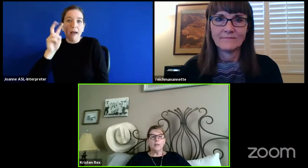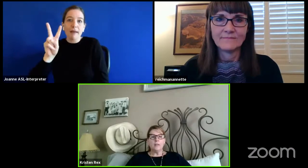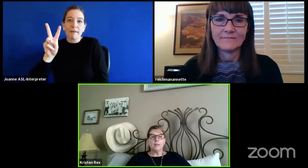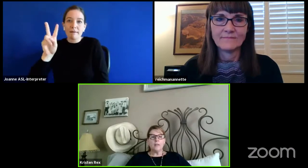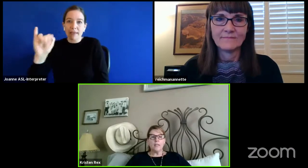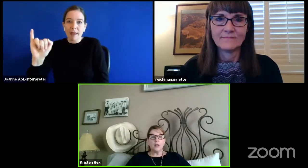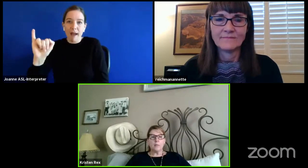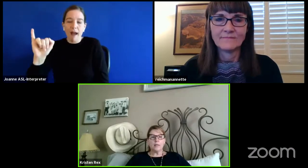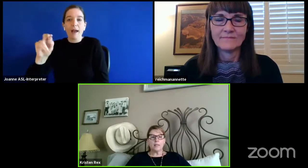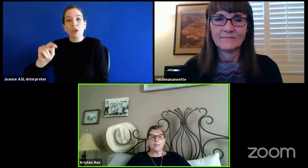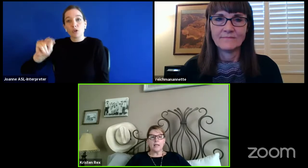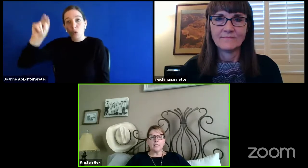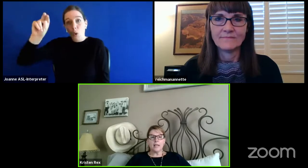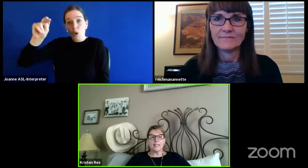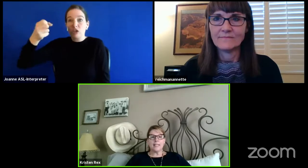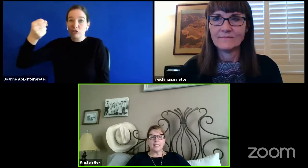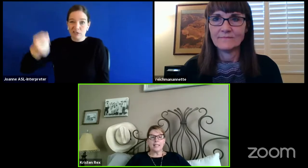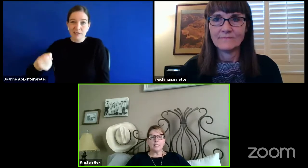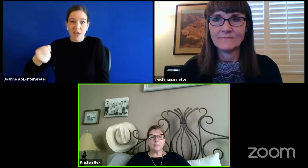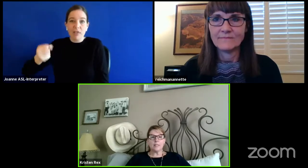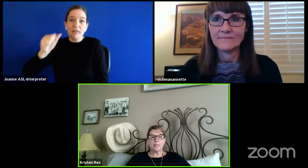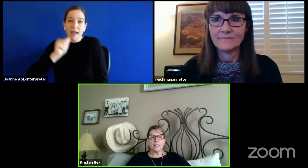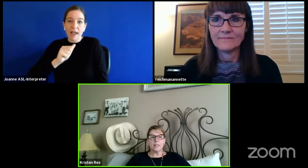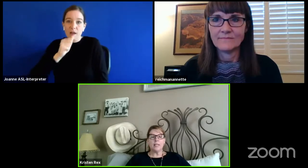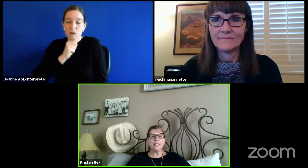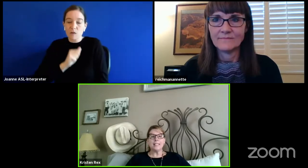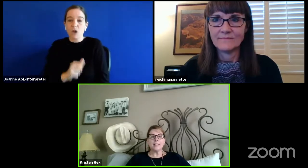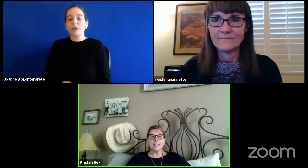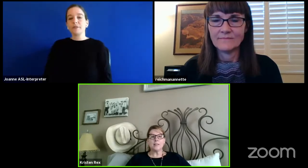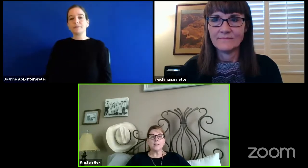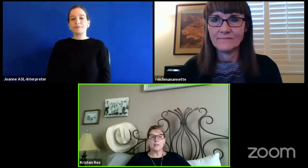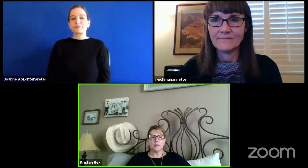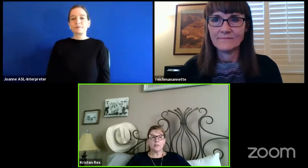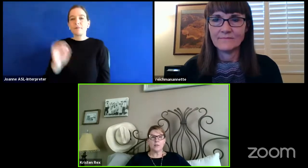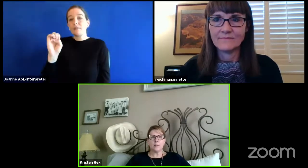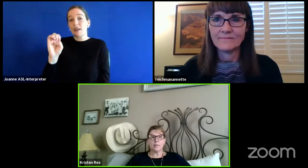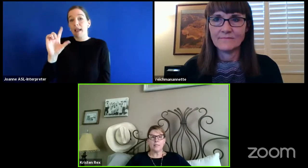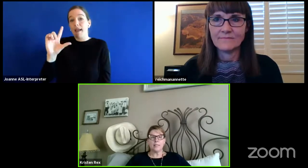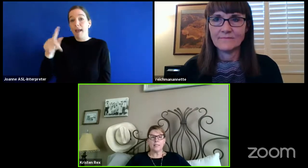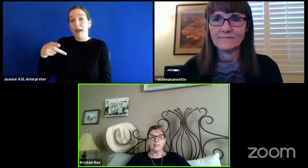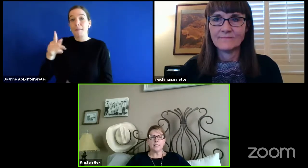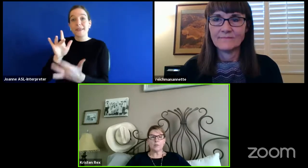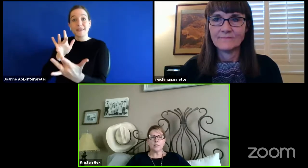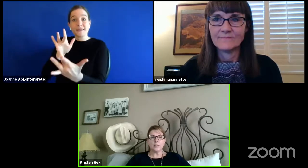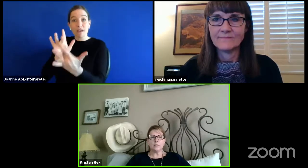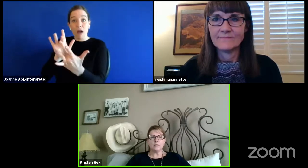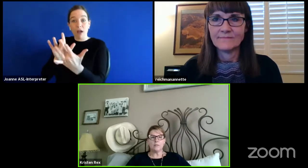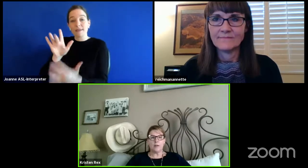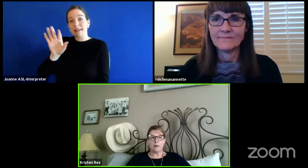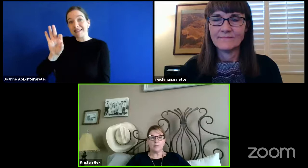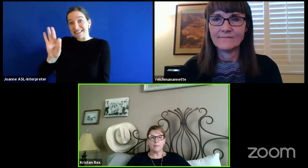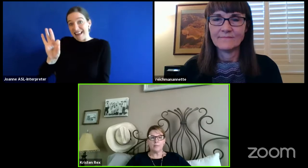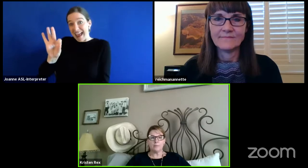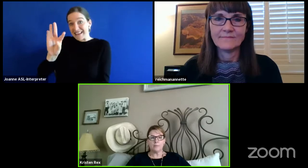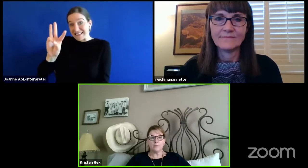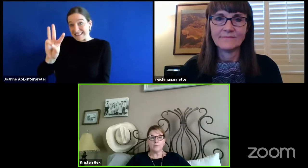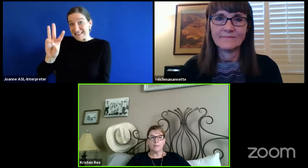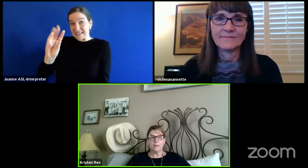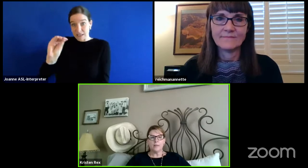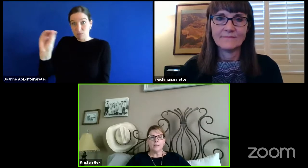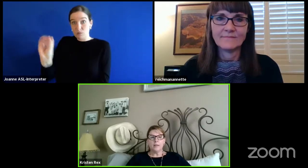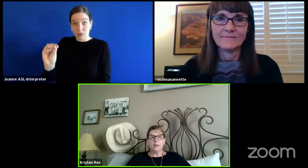The ELP has contacted 96% of their families.